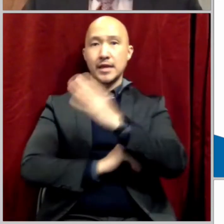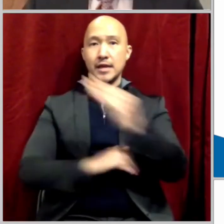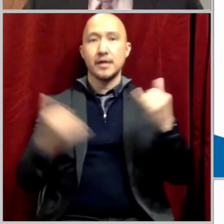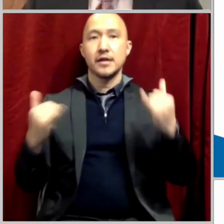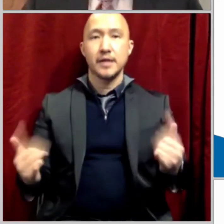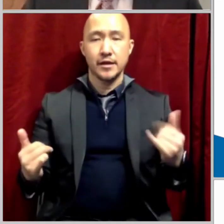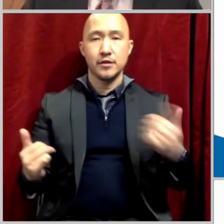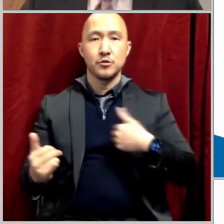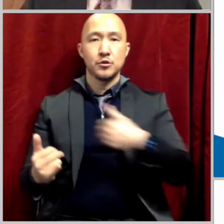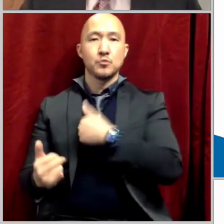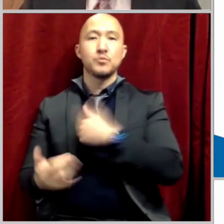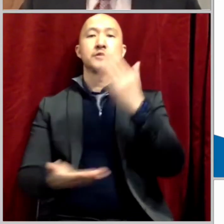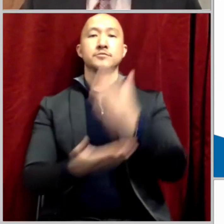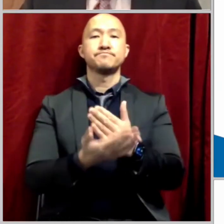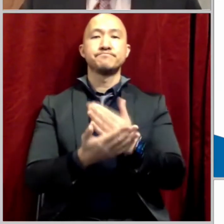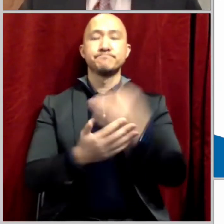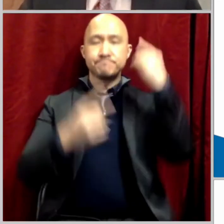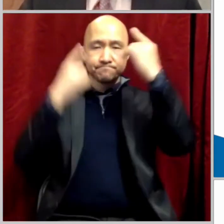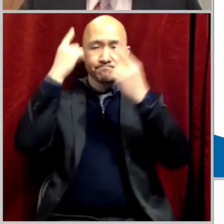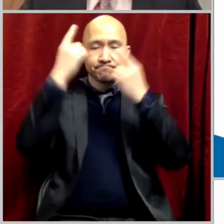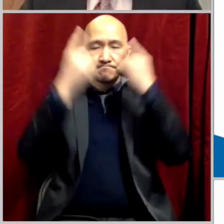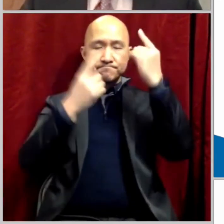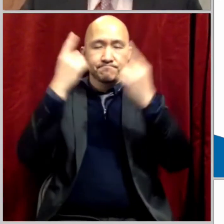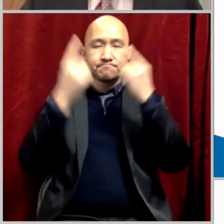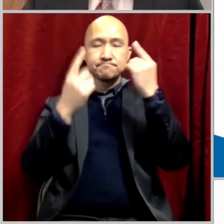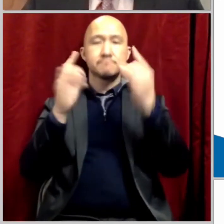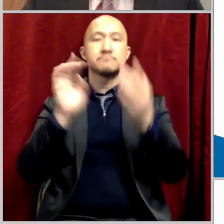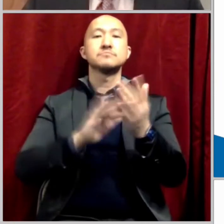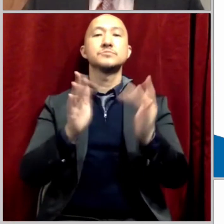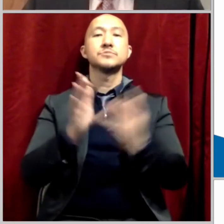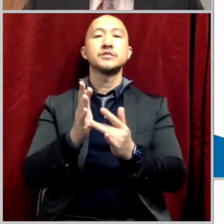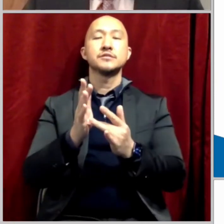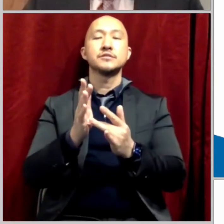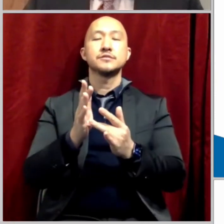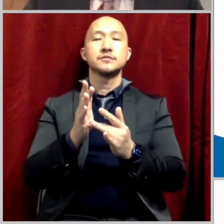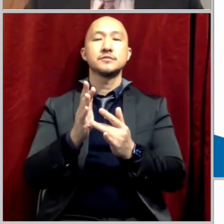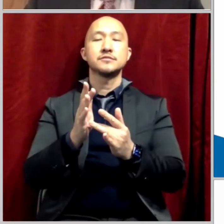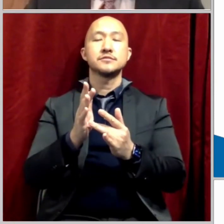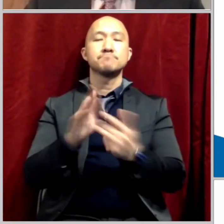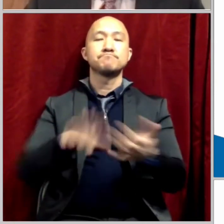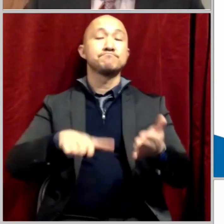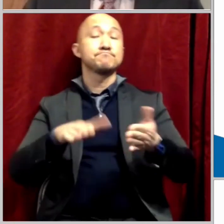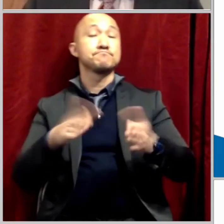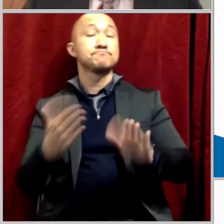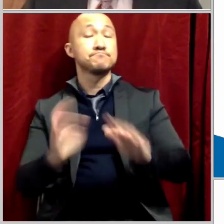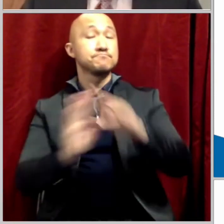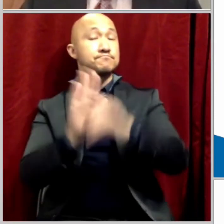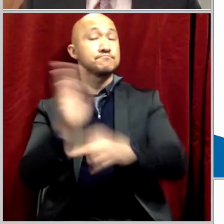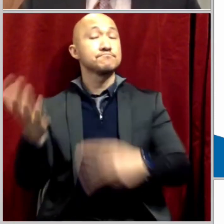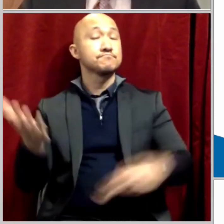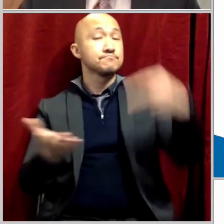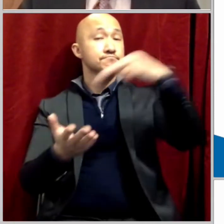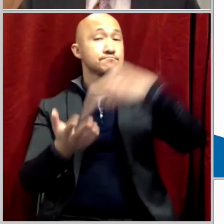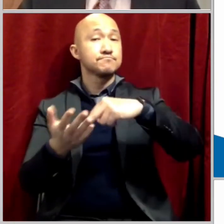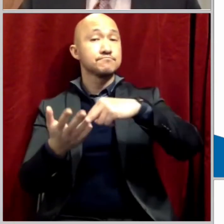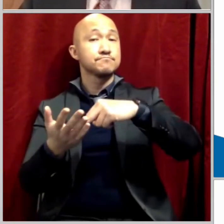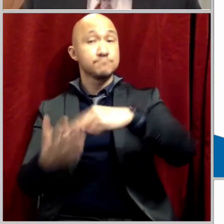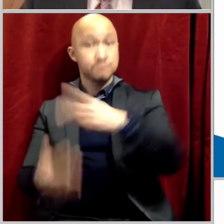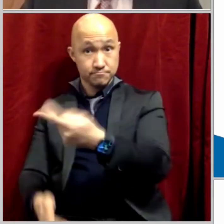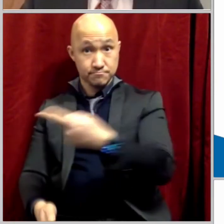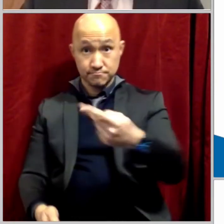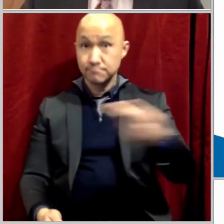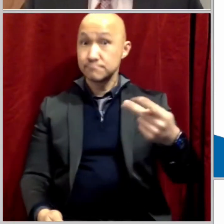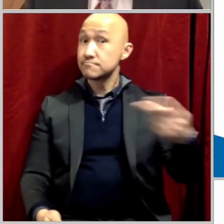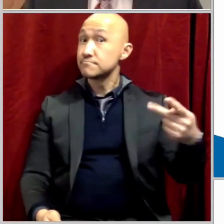week to remember and reflect on the death, burial, and resurrection of our Lord and Savior Jesus Christ. Isn't this a